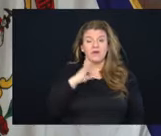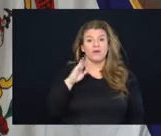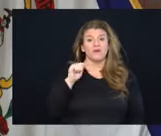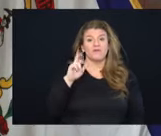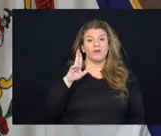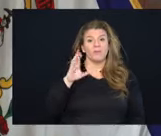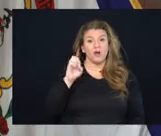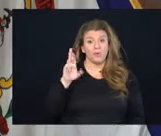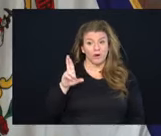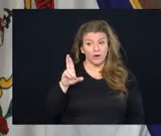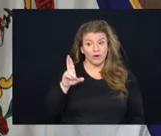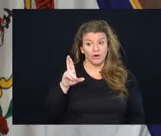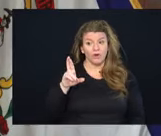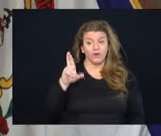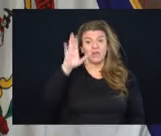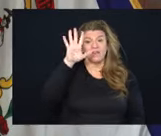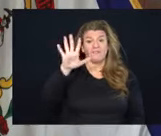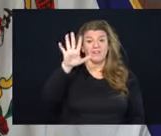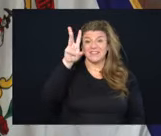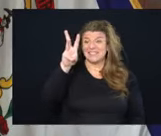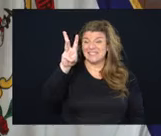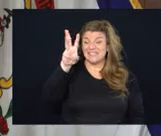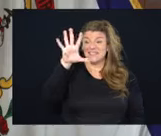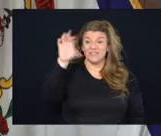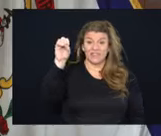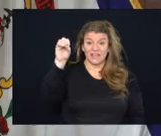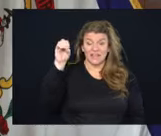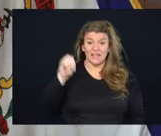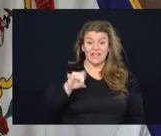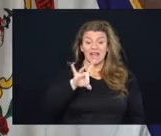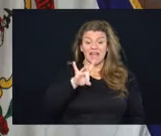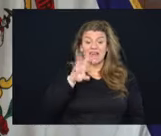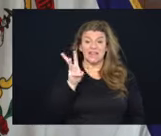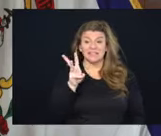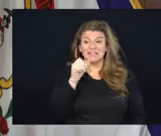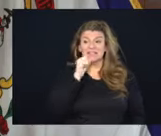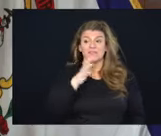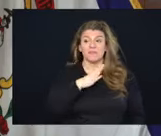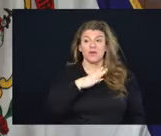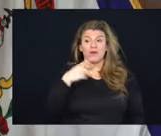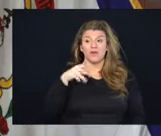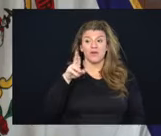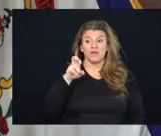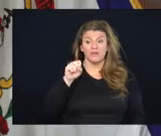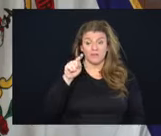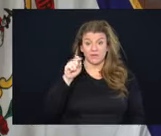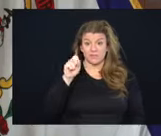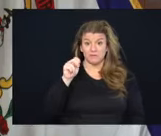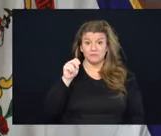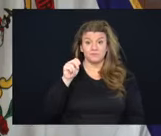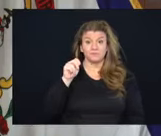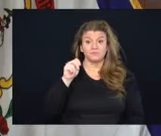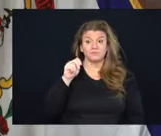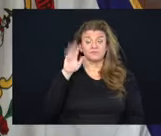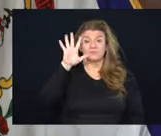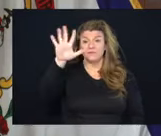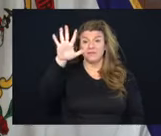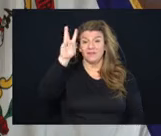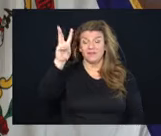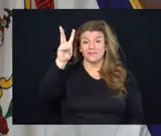Barber County. The 5,650 death an 86 year old female from Preston County. The 5